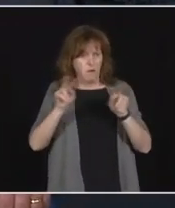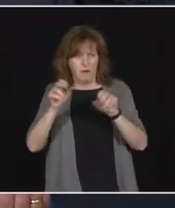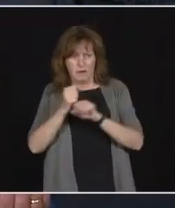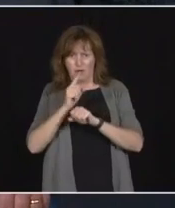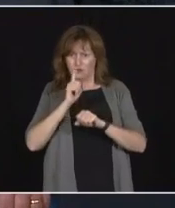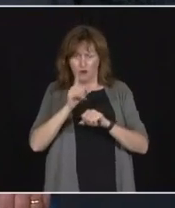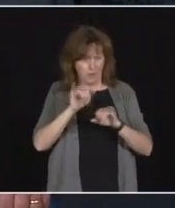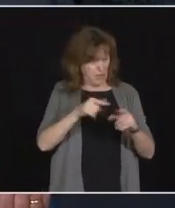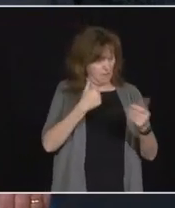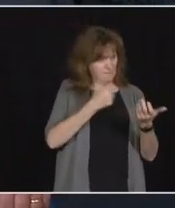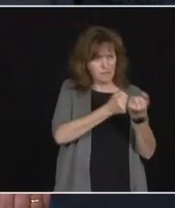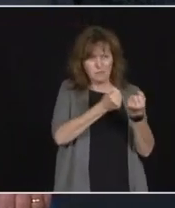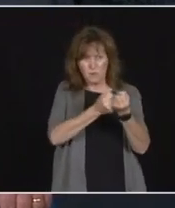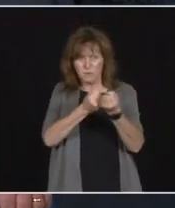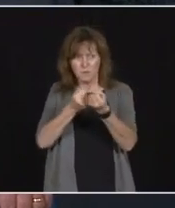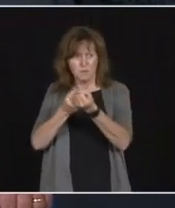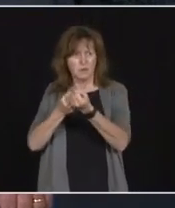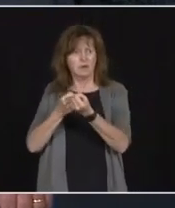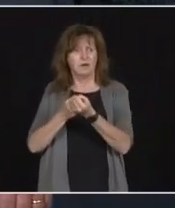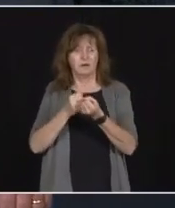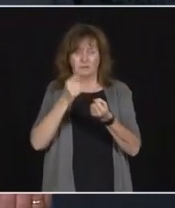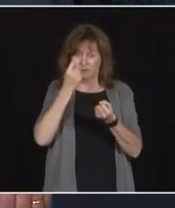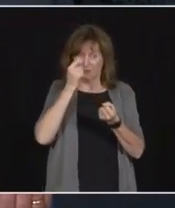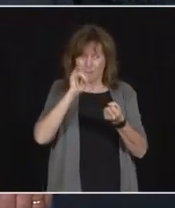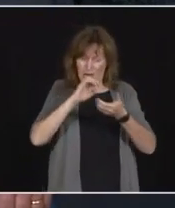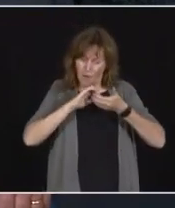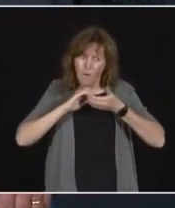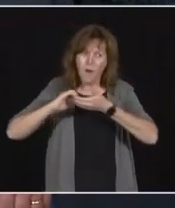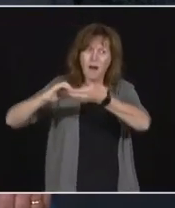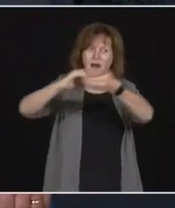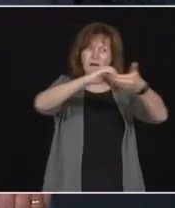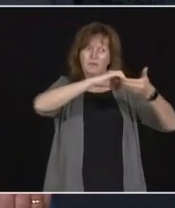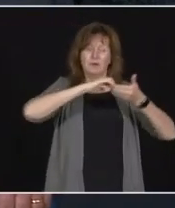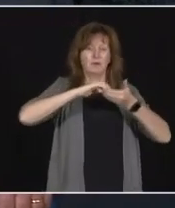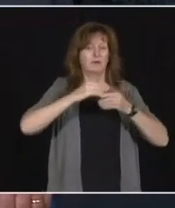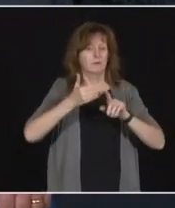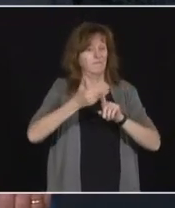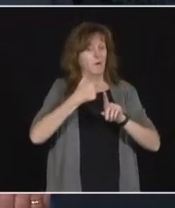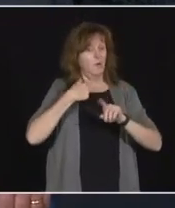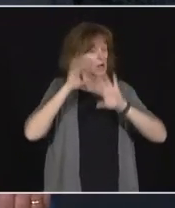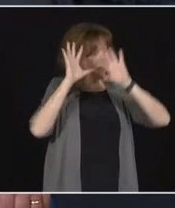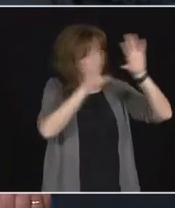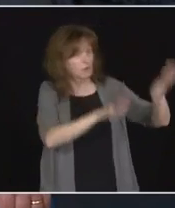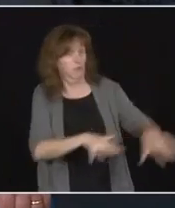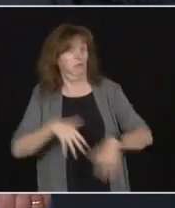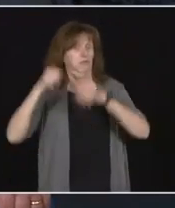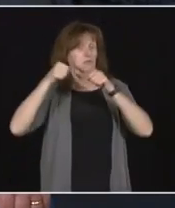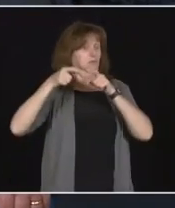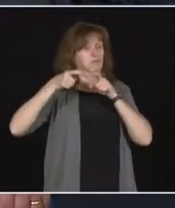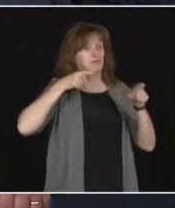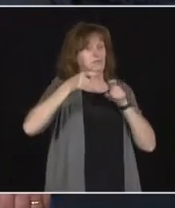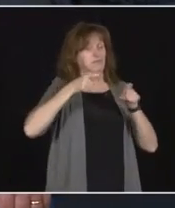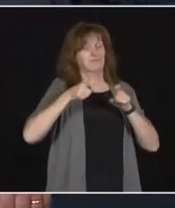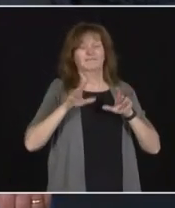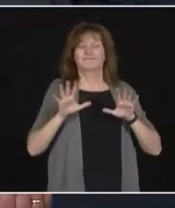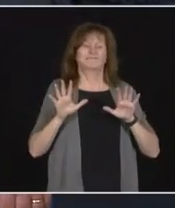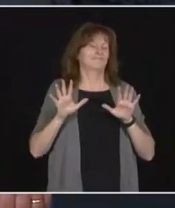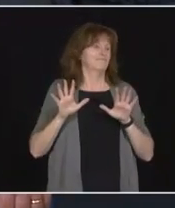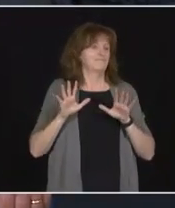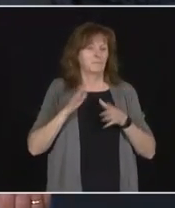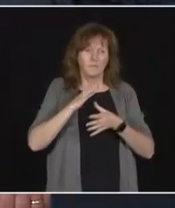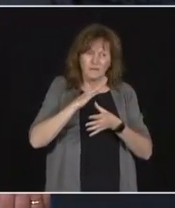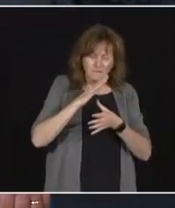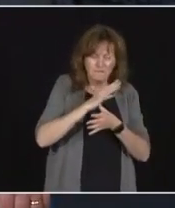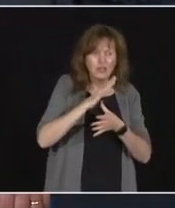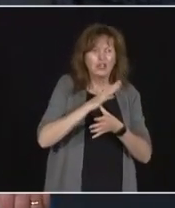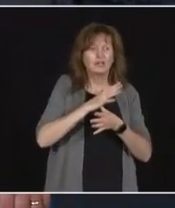this is a collaborative effort. And before we take a mandatory management role and complete that, every effort